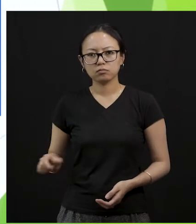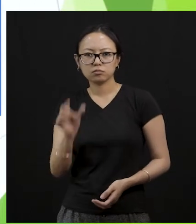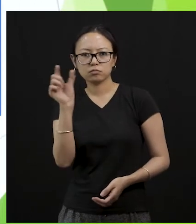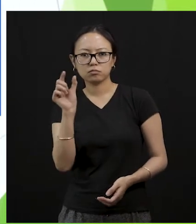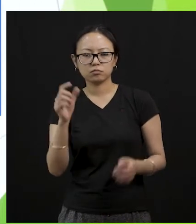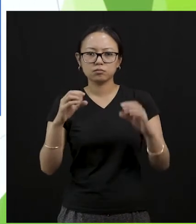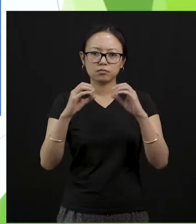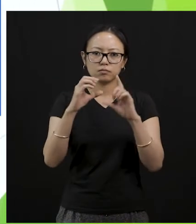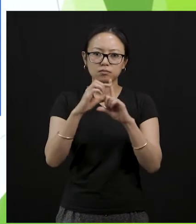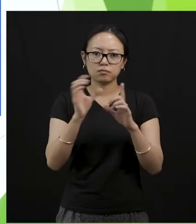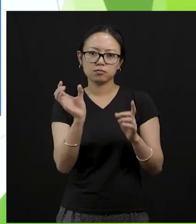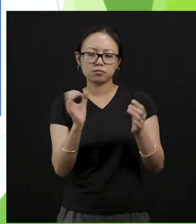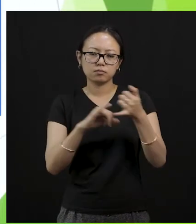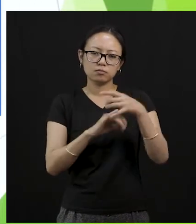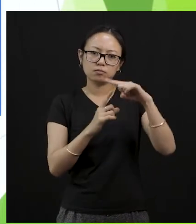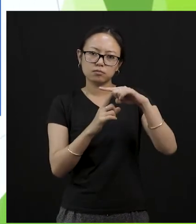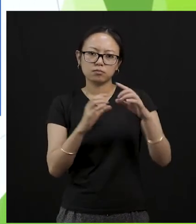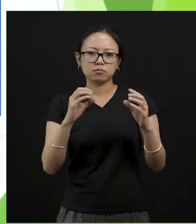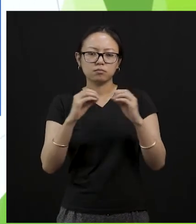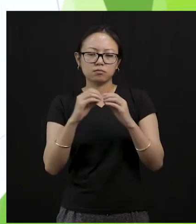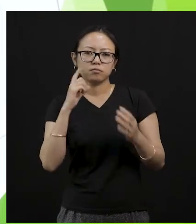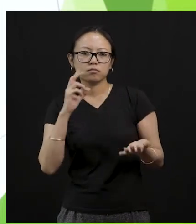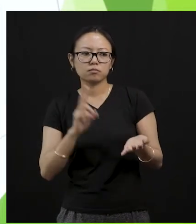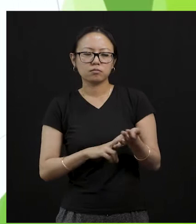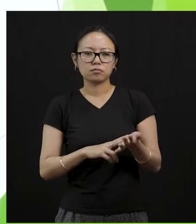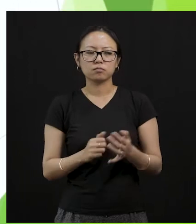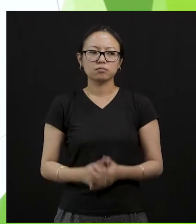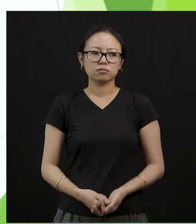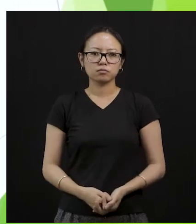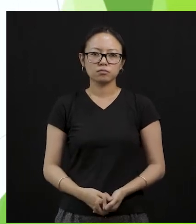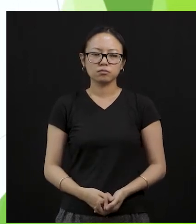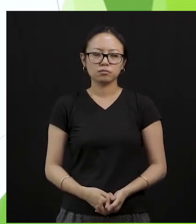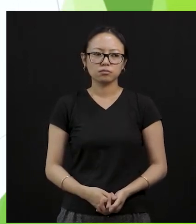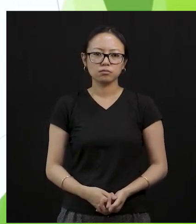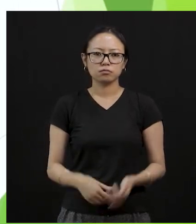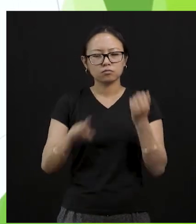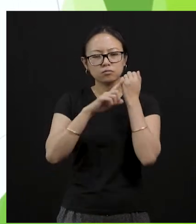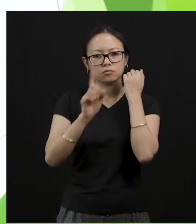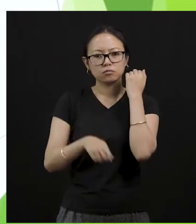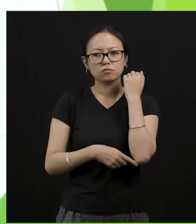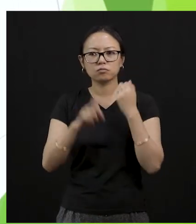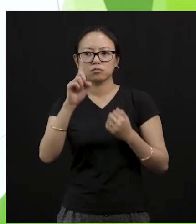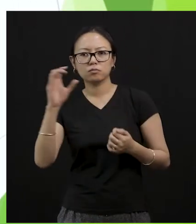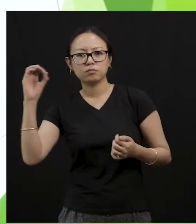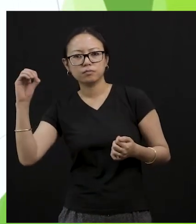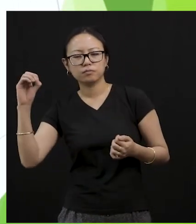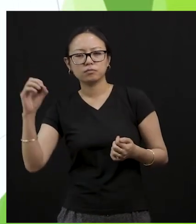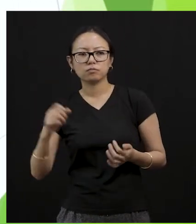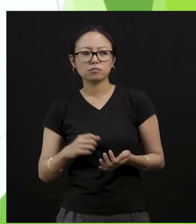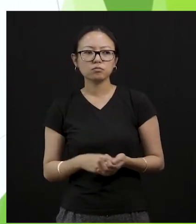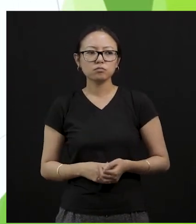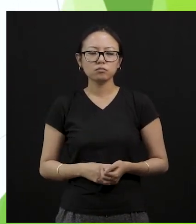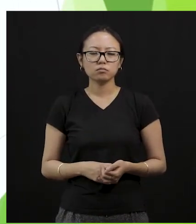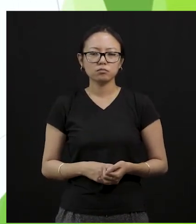throw it in the book dustbin. Okay? Okay. Now the last 10 easy step that